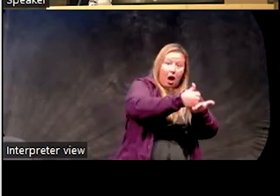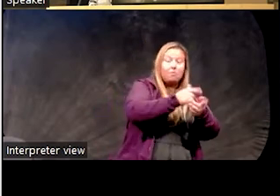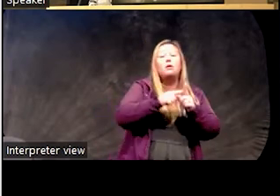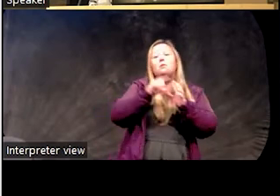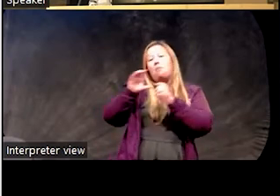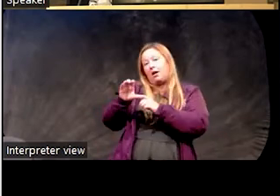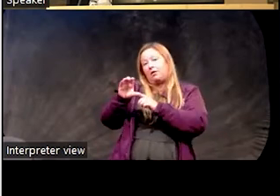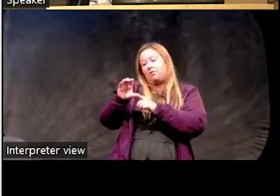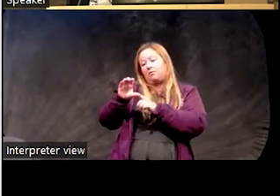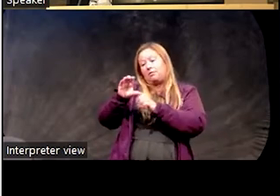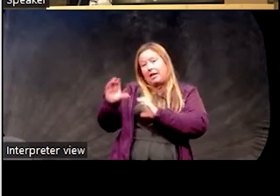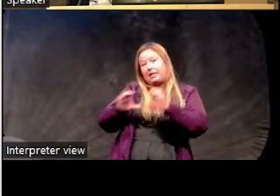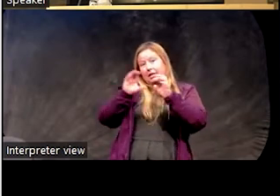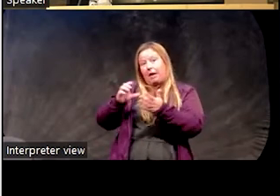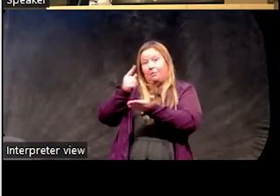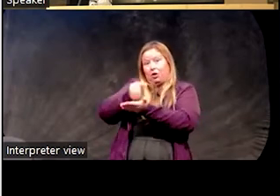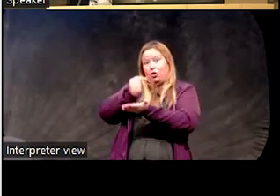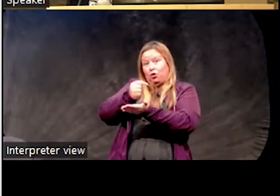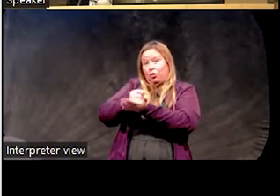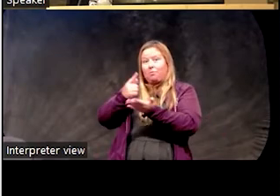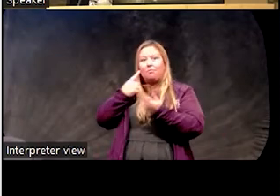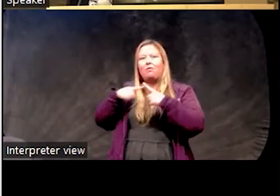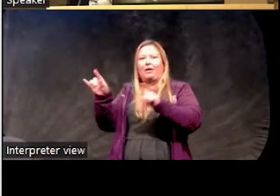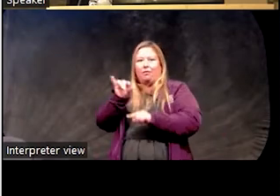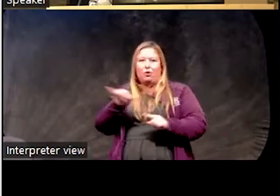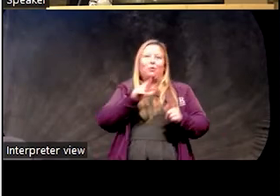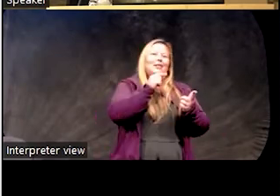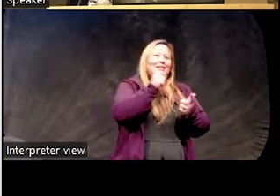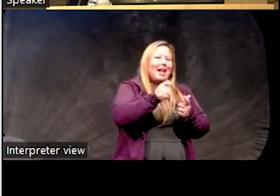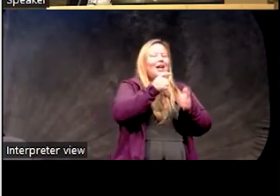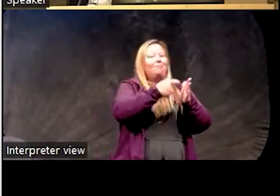it's done behaviorally, and people don't get hooked on the medications with it.